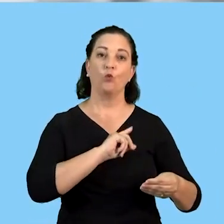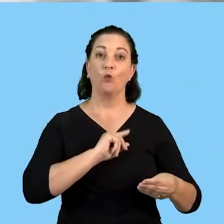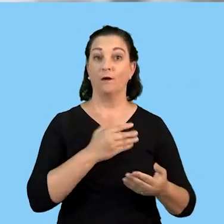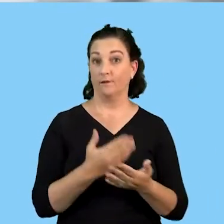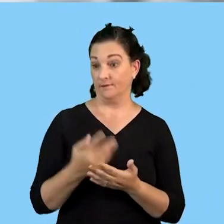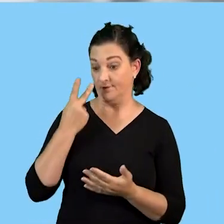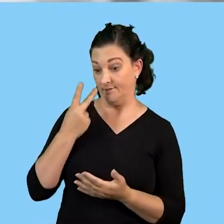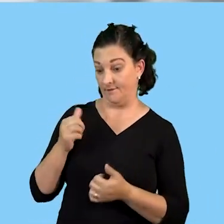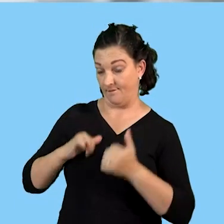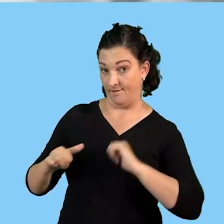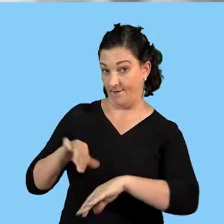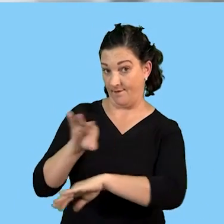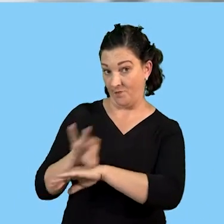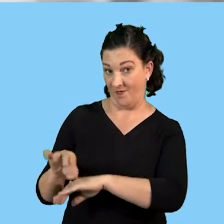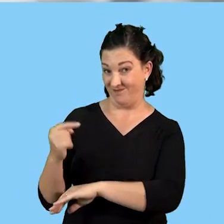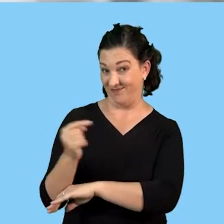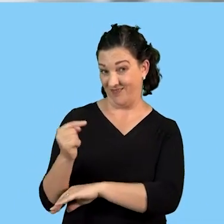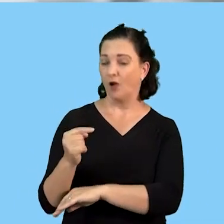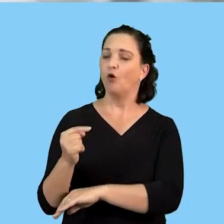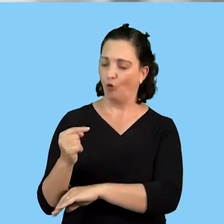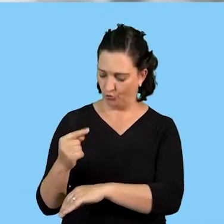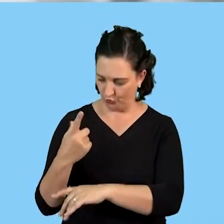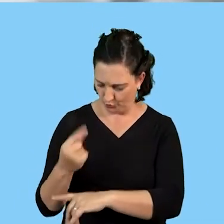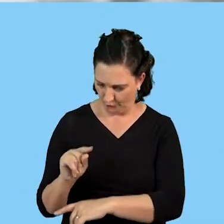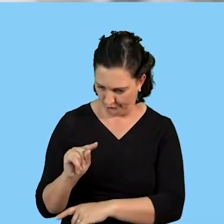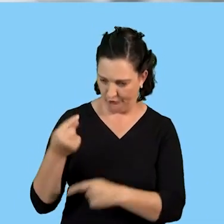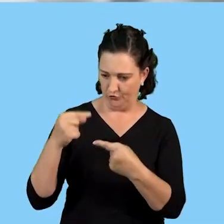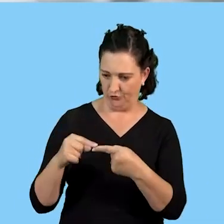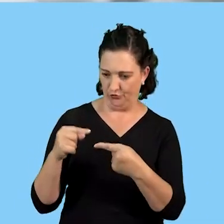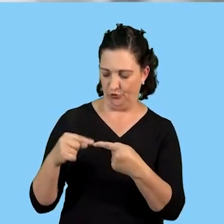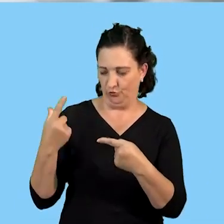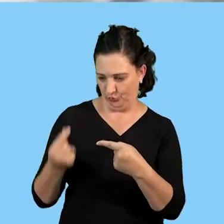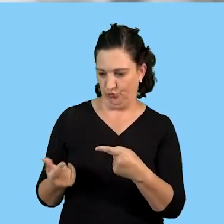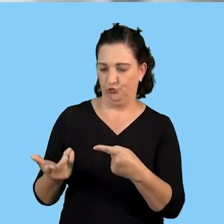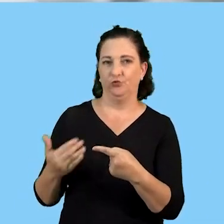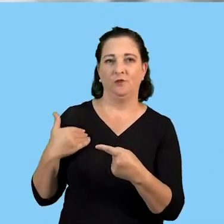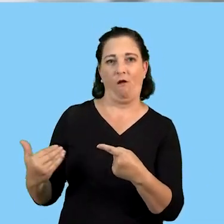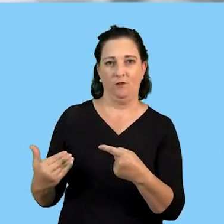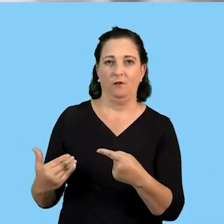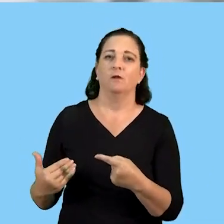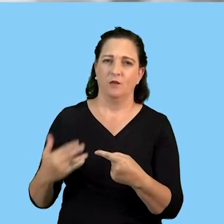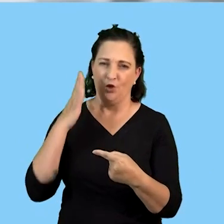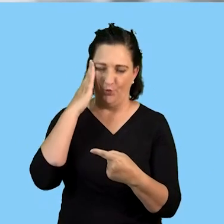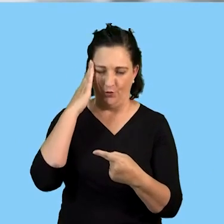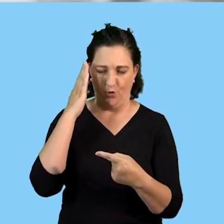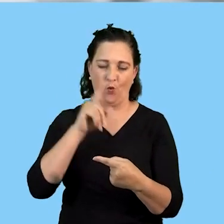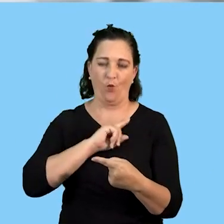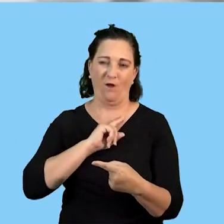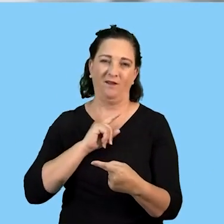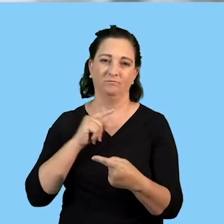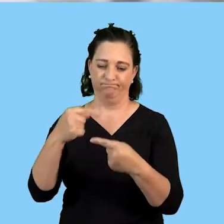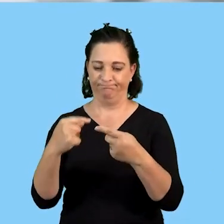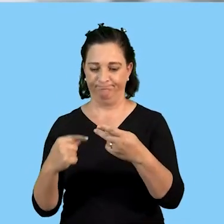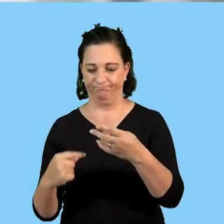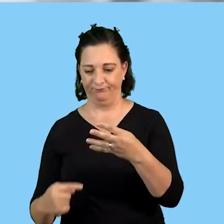when they execute those activities they know very well that these are the first ones that we have to start with in order to achieve